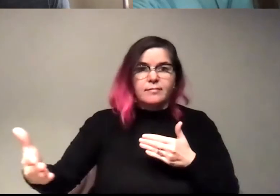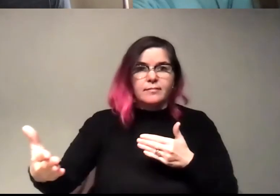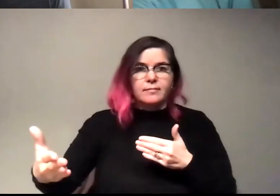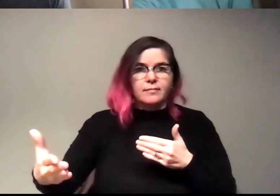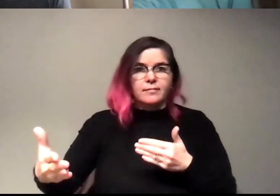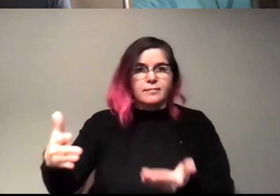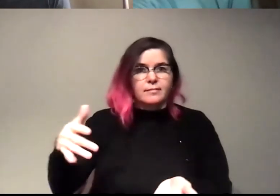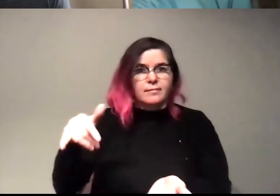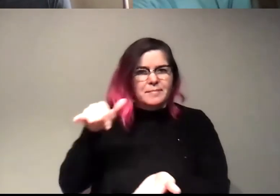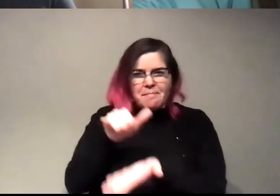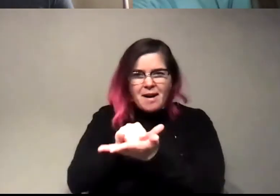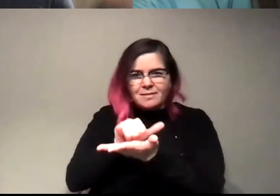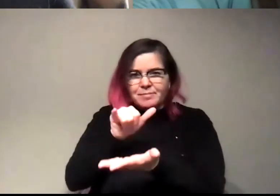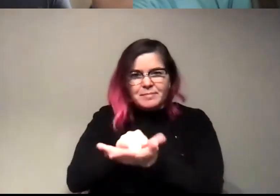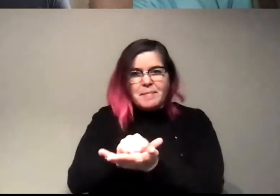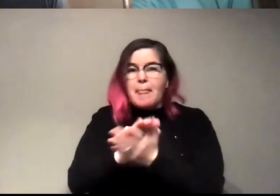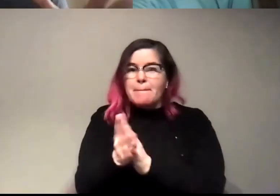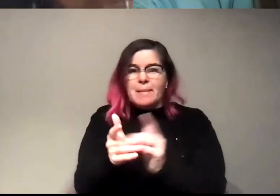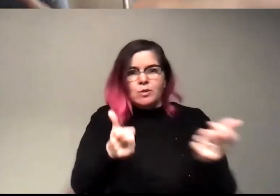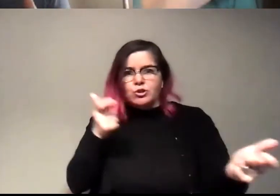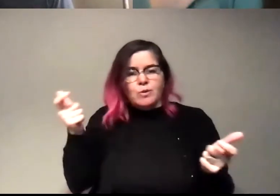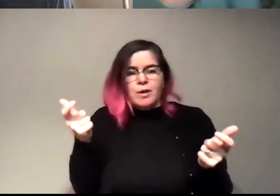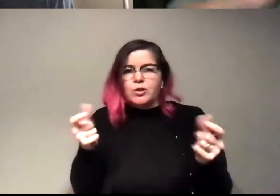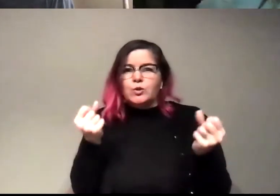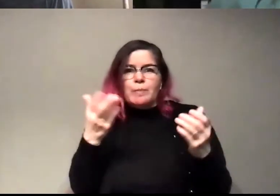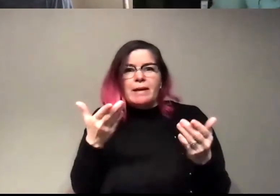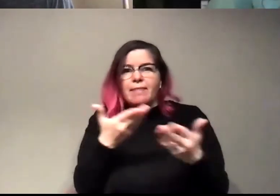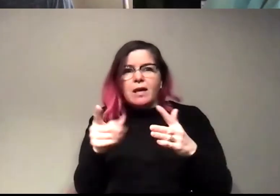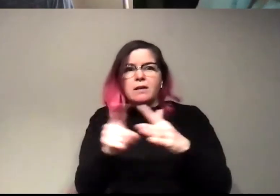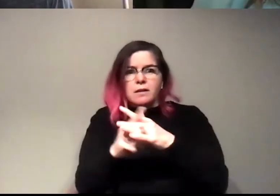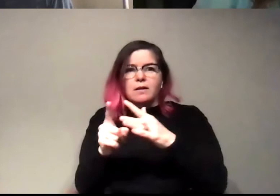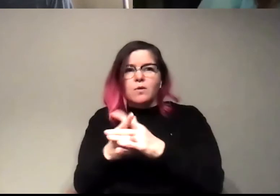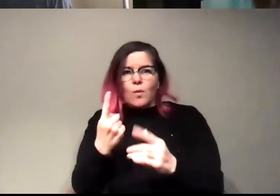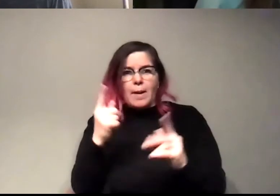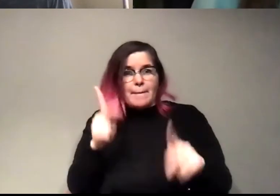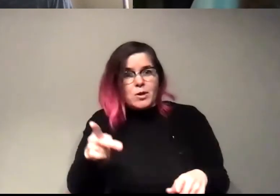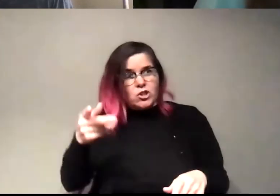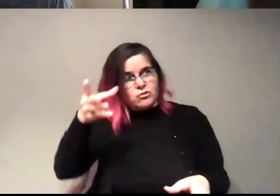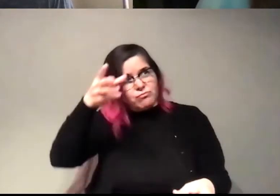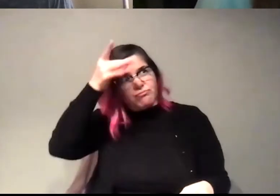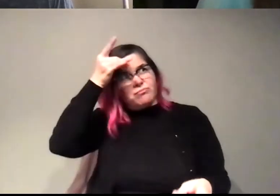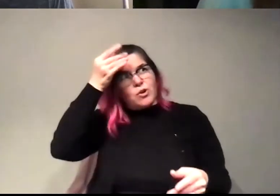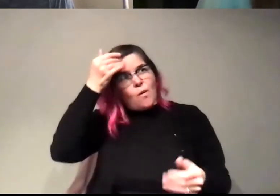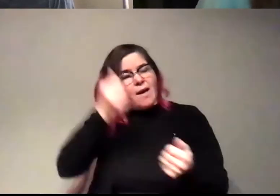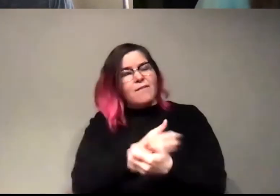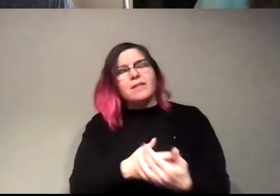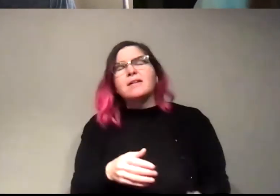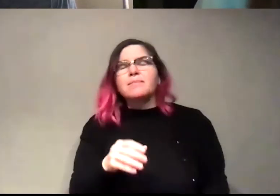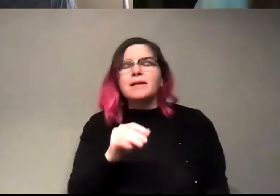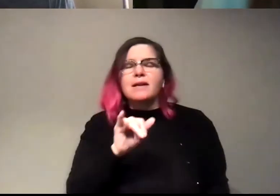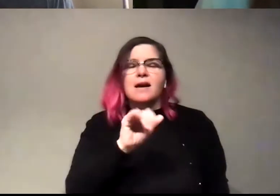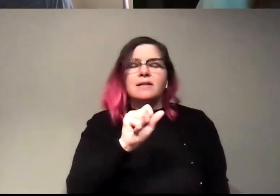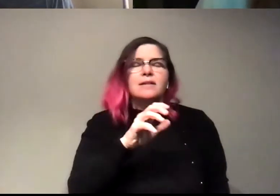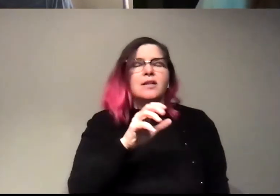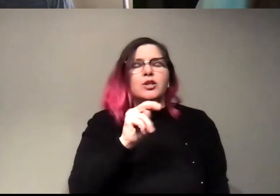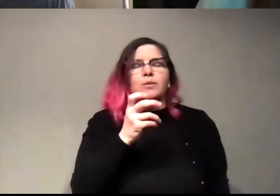yeah, it's like too much stuff. One person can't know it all. But like Isaac Newton was also like a very, very special kind of genius.